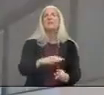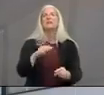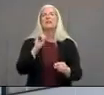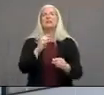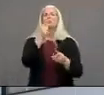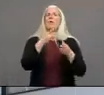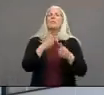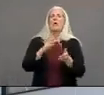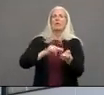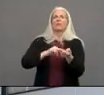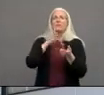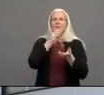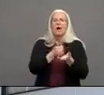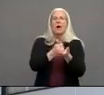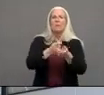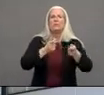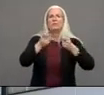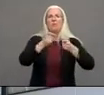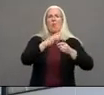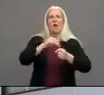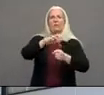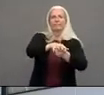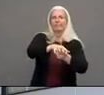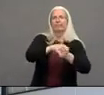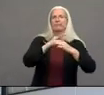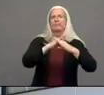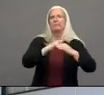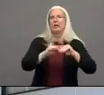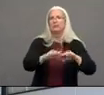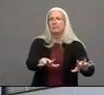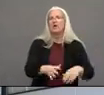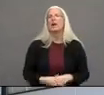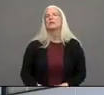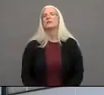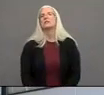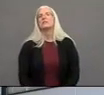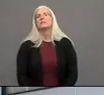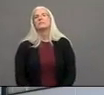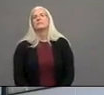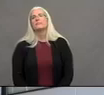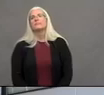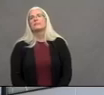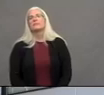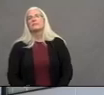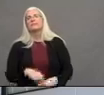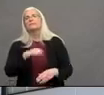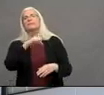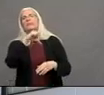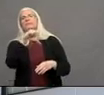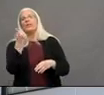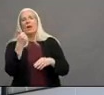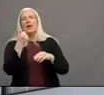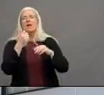specimen collection is another area and we have two teams of nurses dedicated to taking